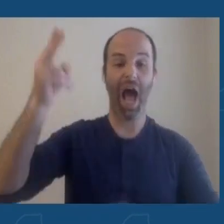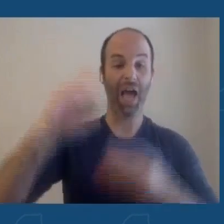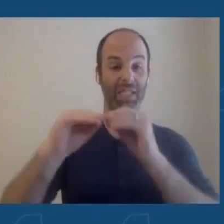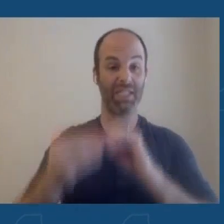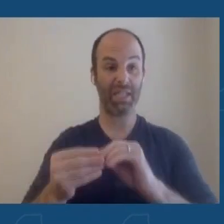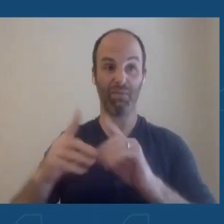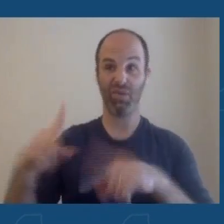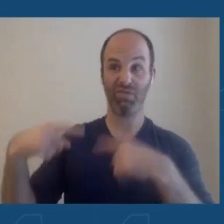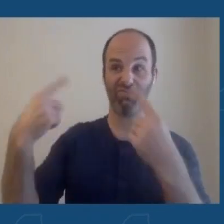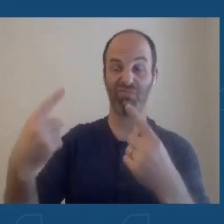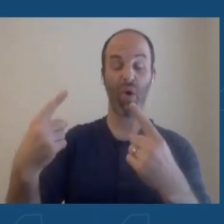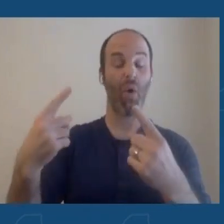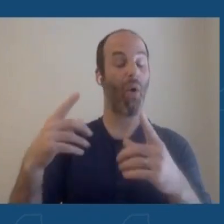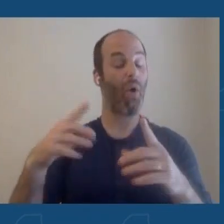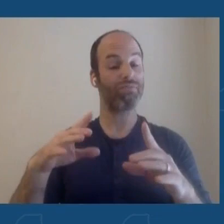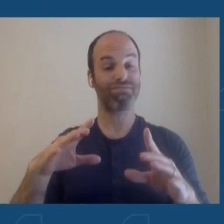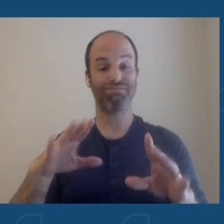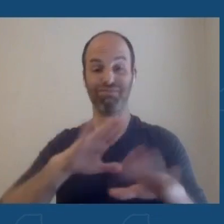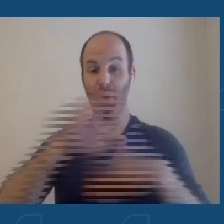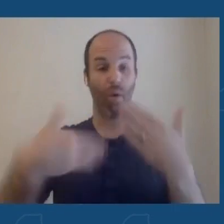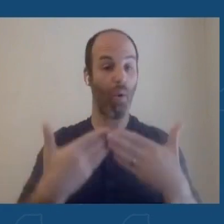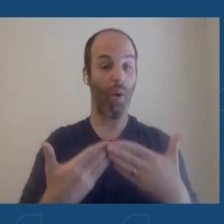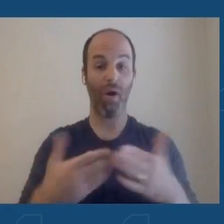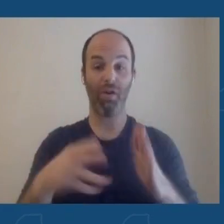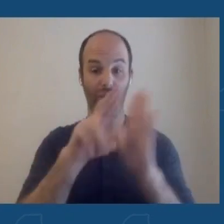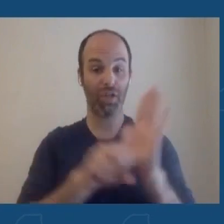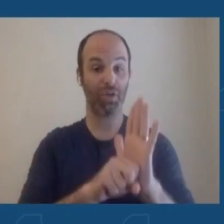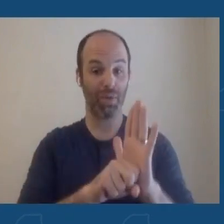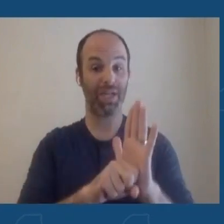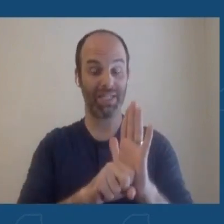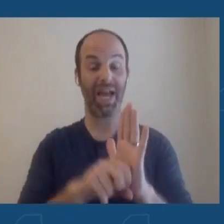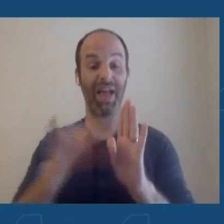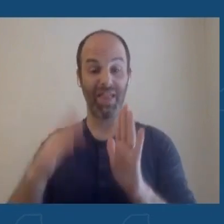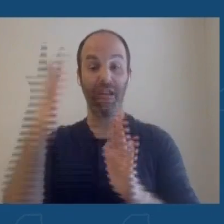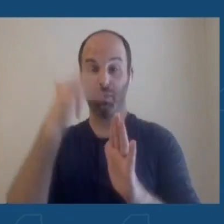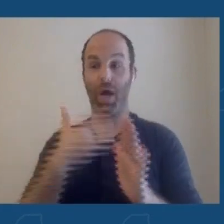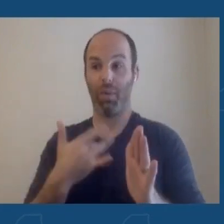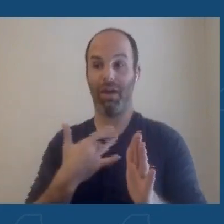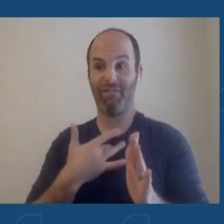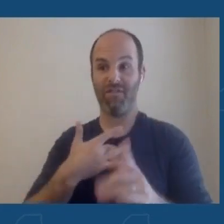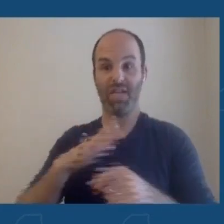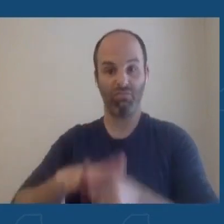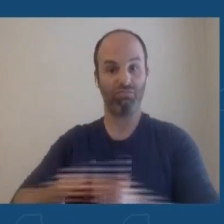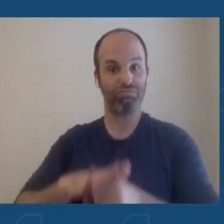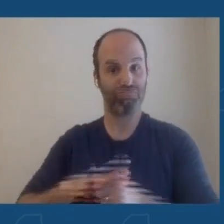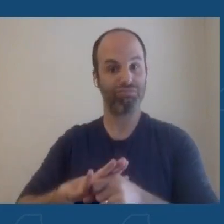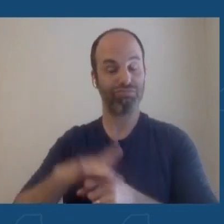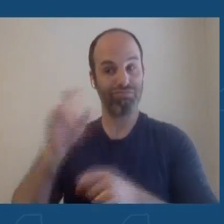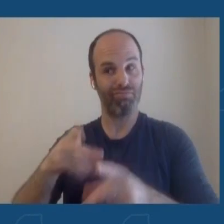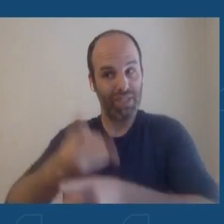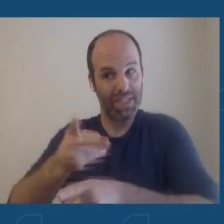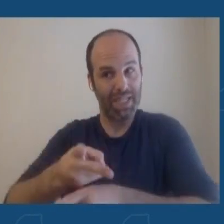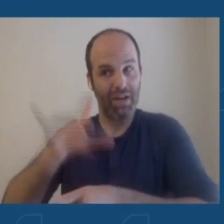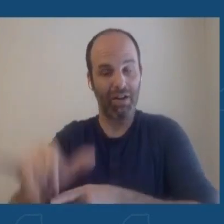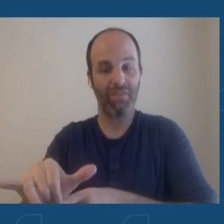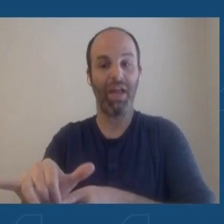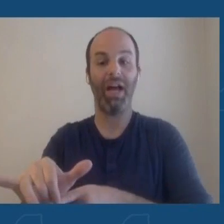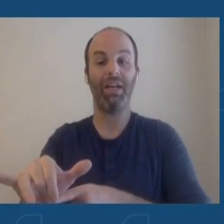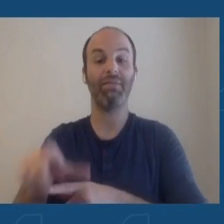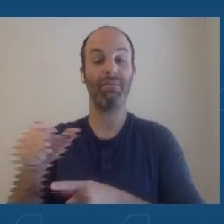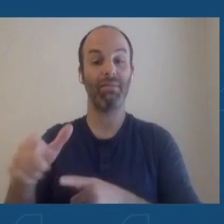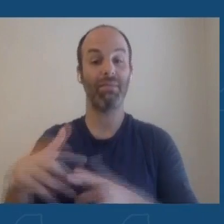nation, and it is these numbers that drive our sense of urgency. Your health department and its incredible